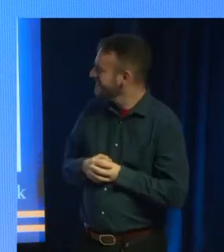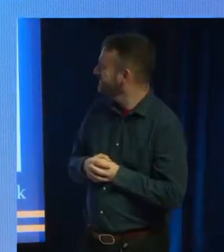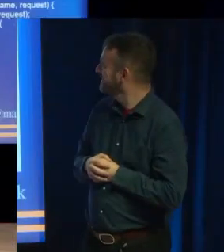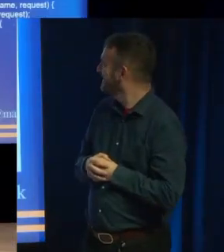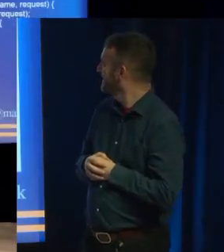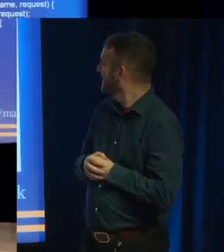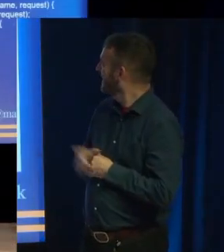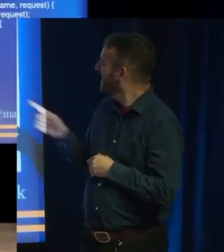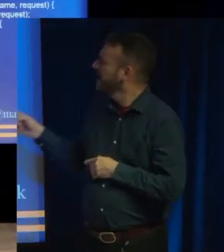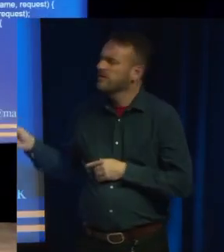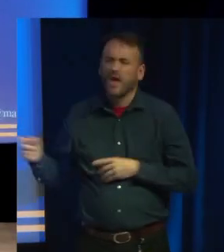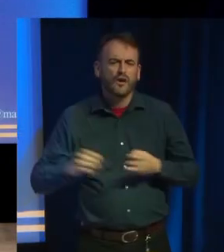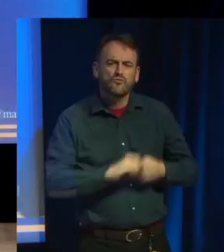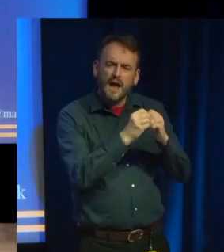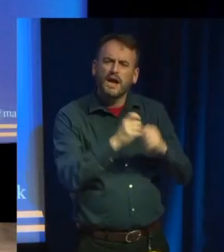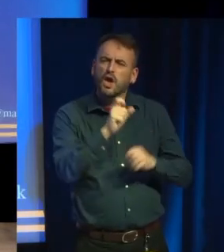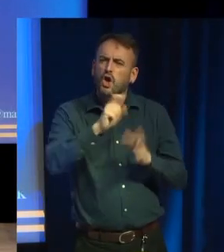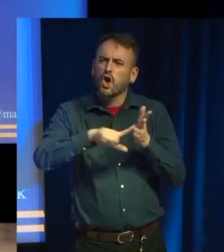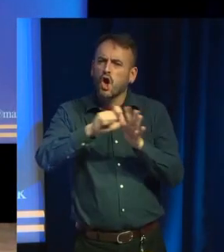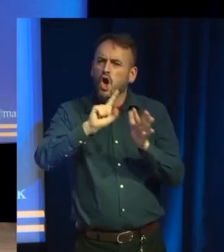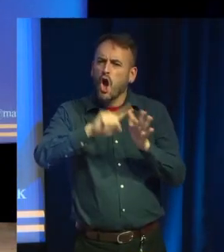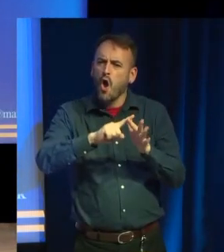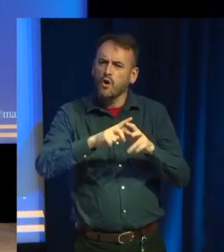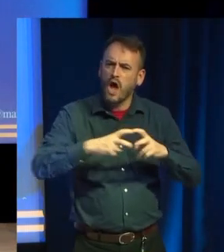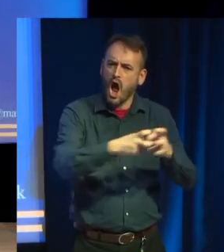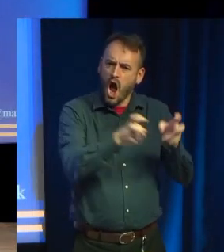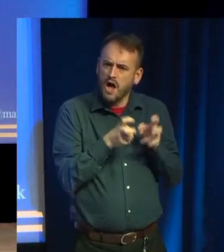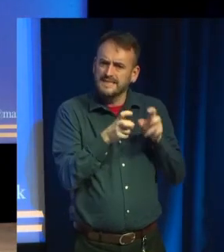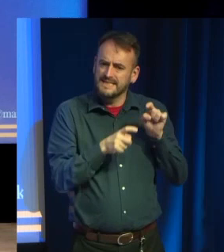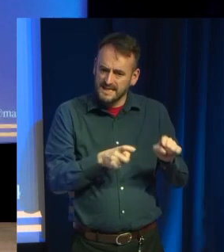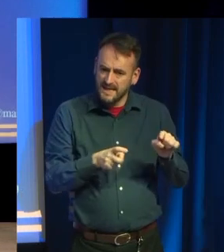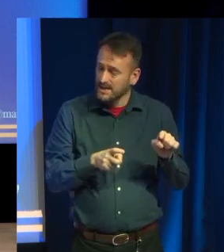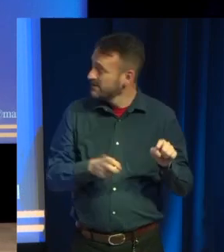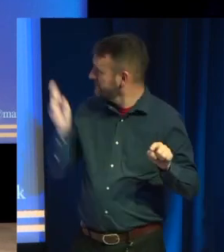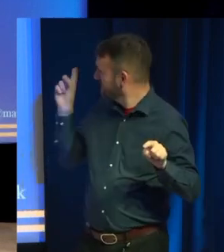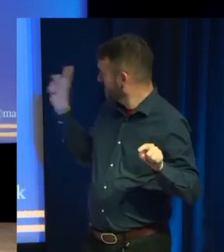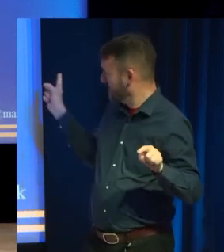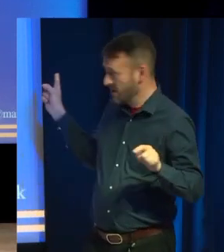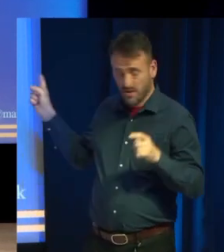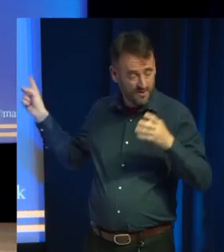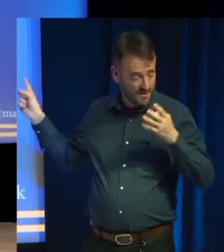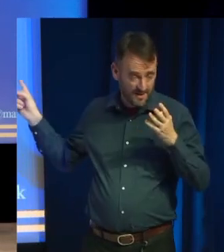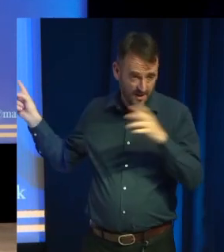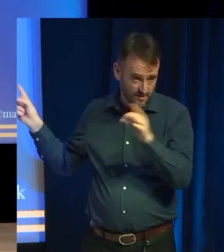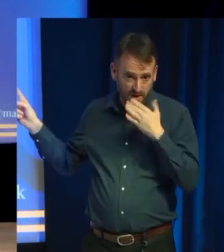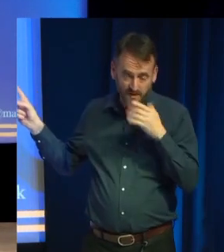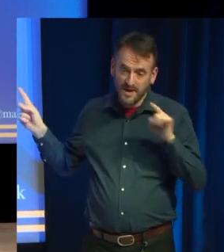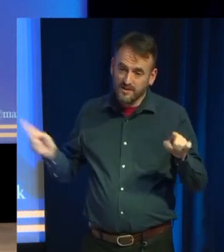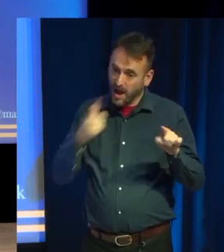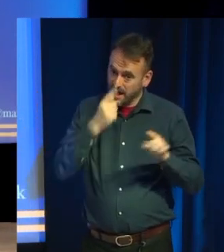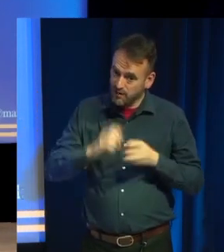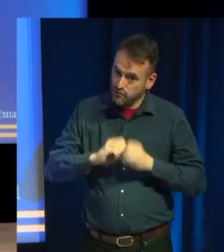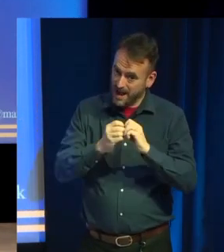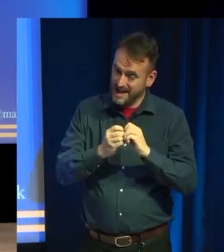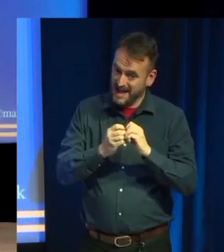which I'm not going to go into because it's far too dull, with lots of program stuff like this, which means I can actually write myself a small script that plays the